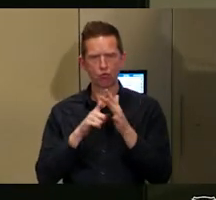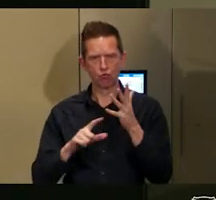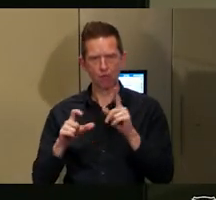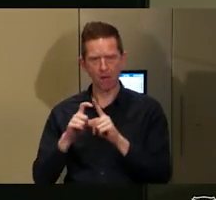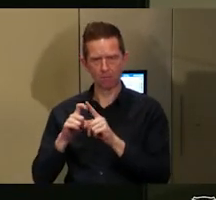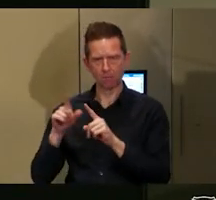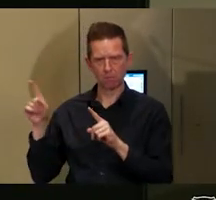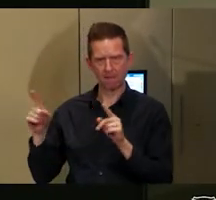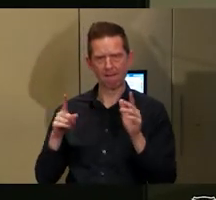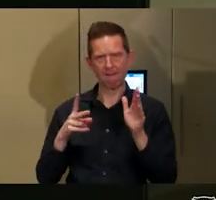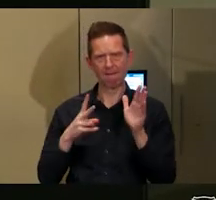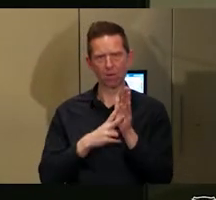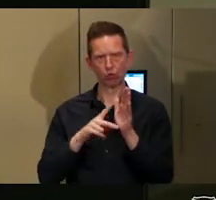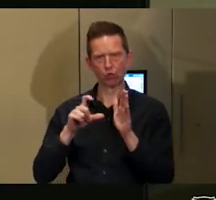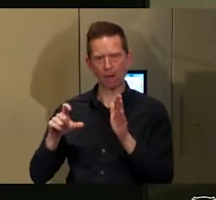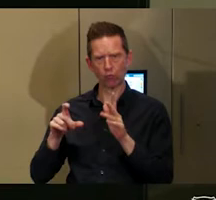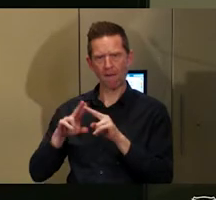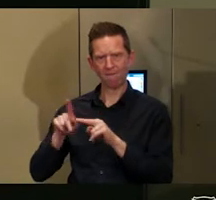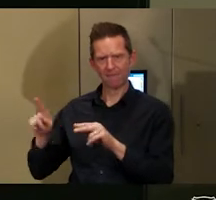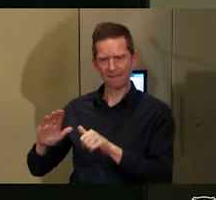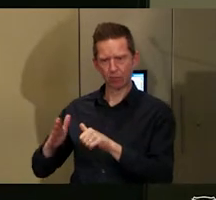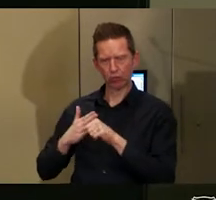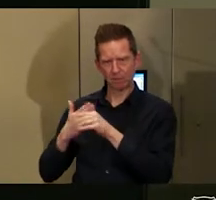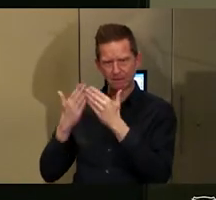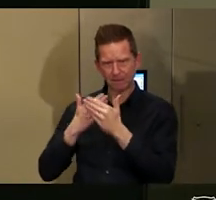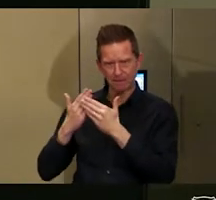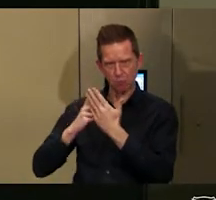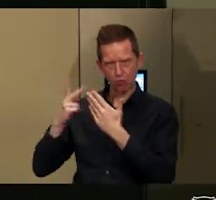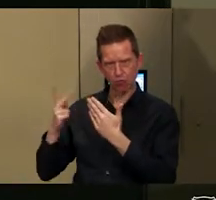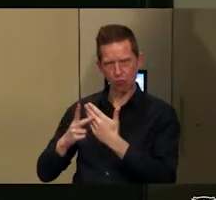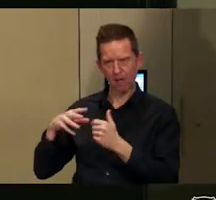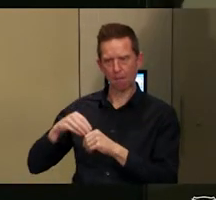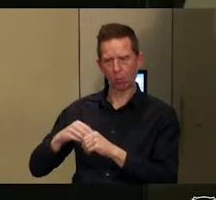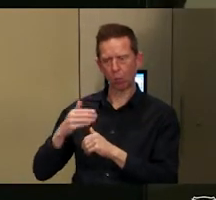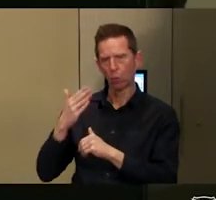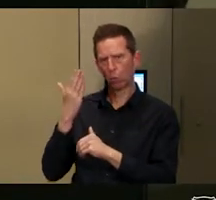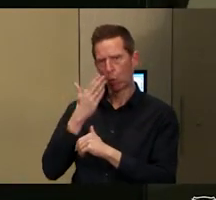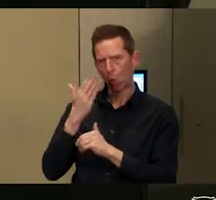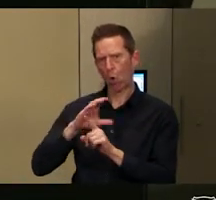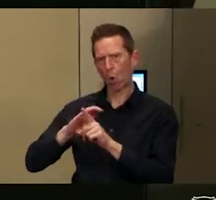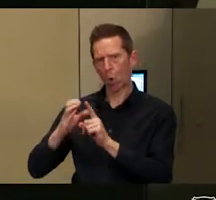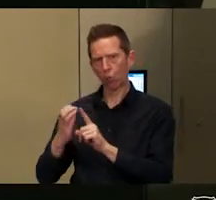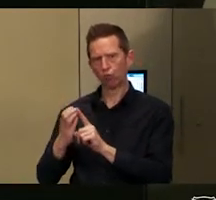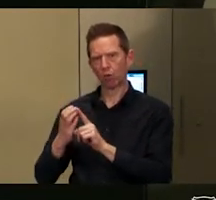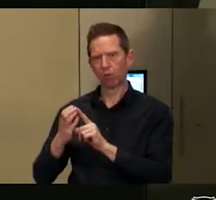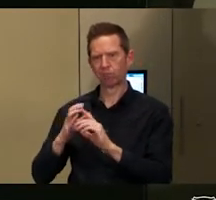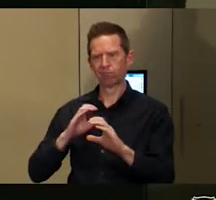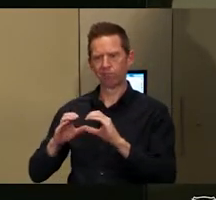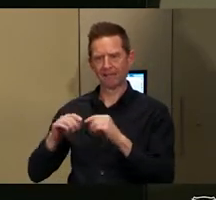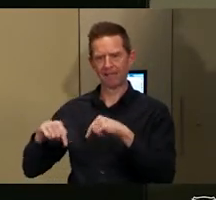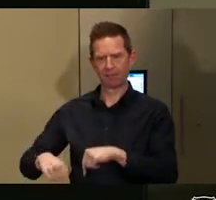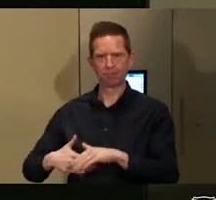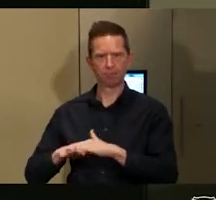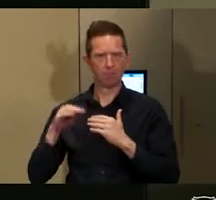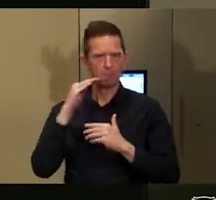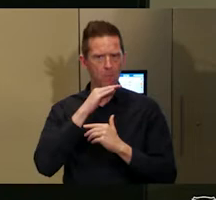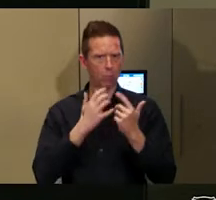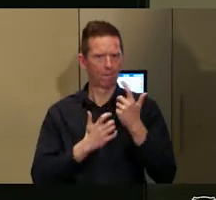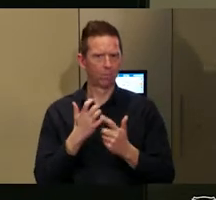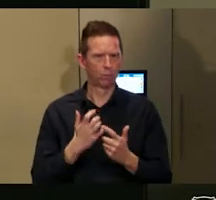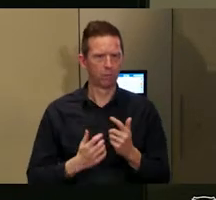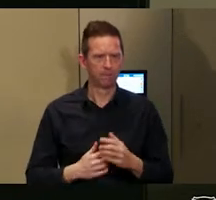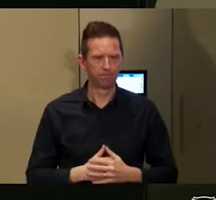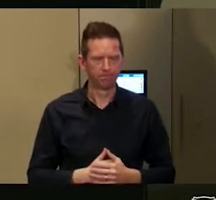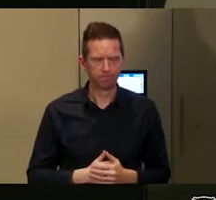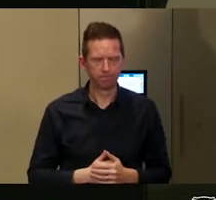Director of the Indigenous Studies Program in the School of Culture and Communication here at the University. So there's going to be